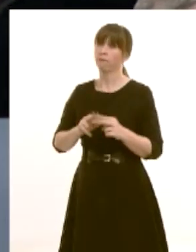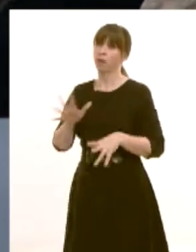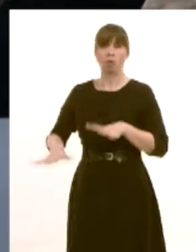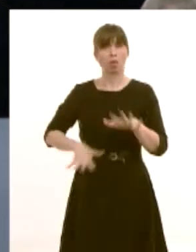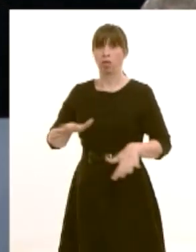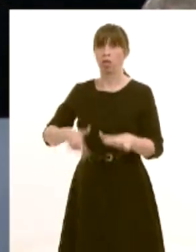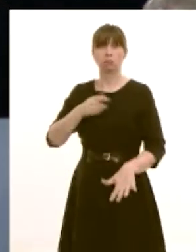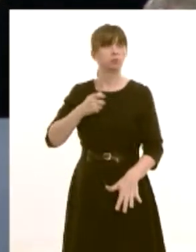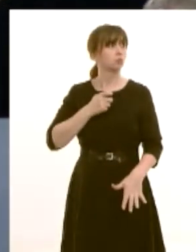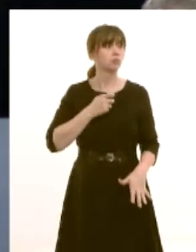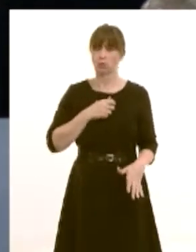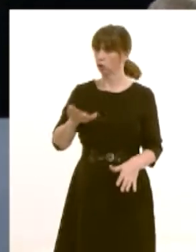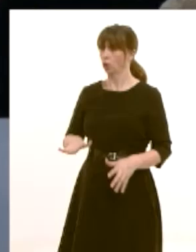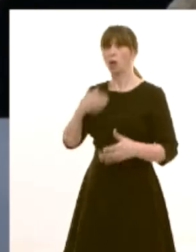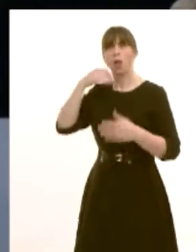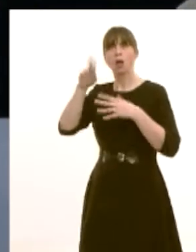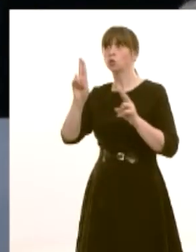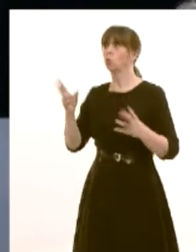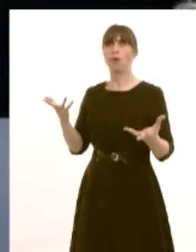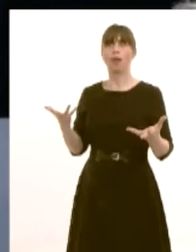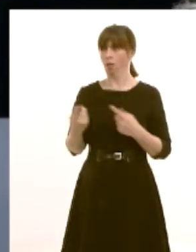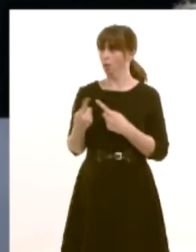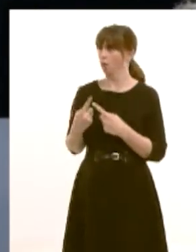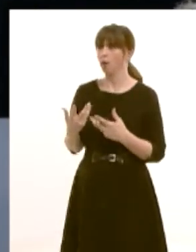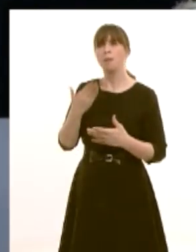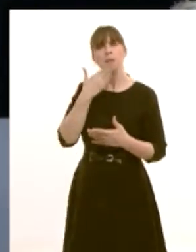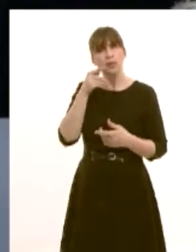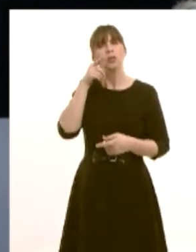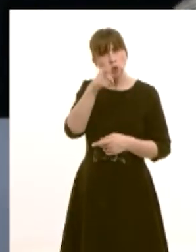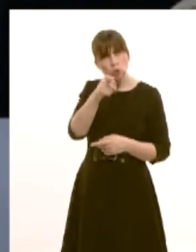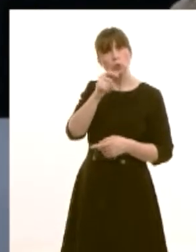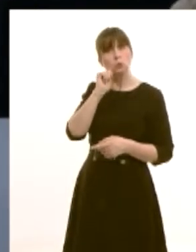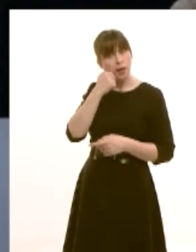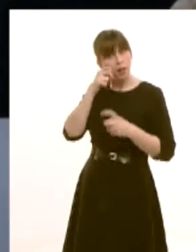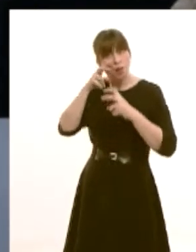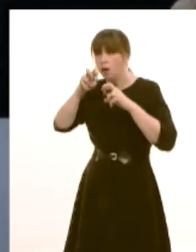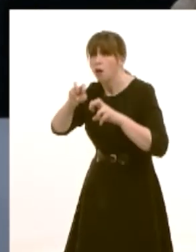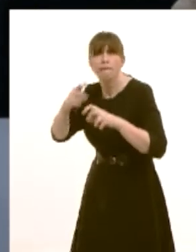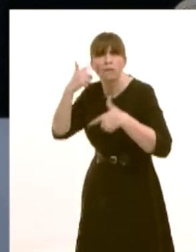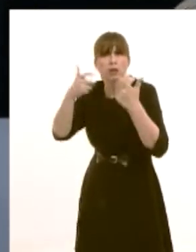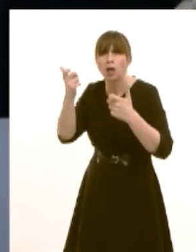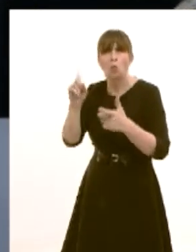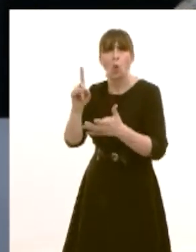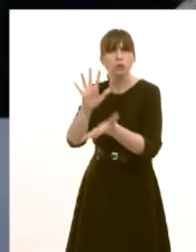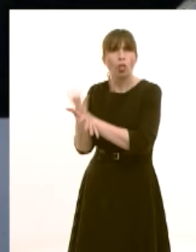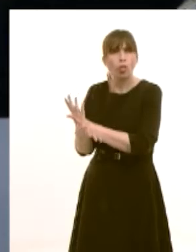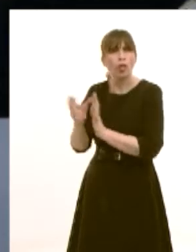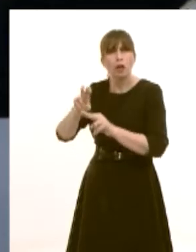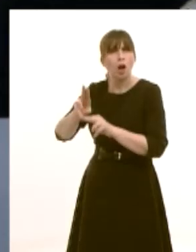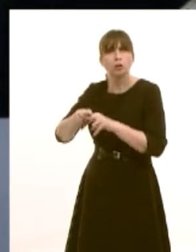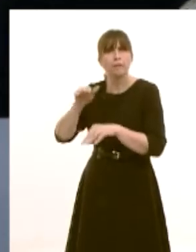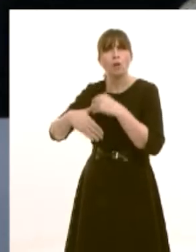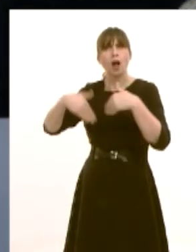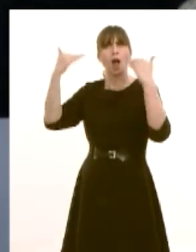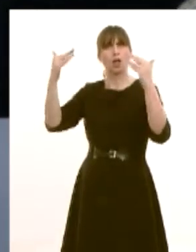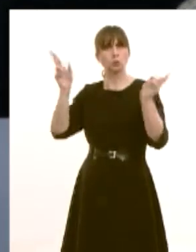incredibly anxious first minister will you commit to investigate what has gone wrong in cardiff this year with the allocation of